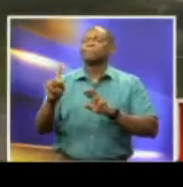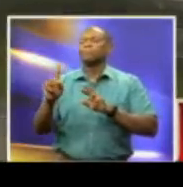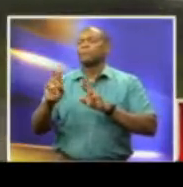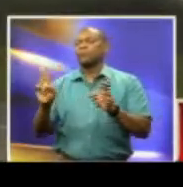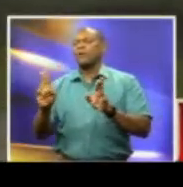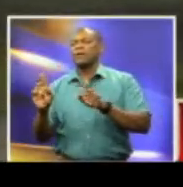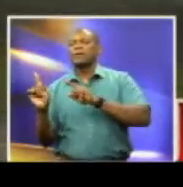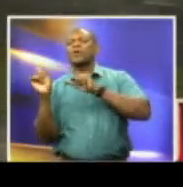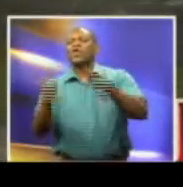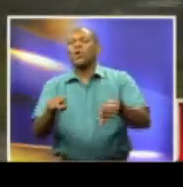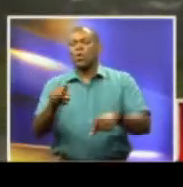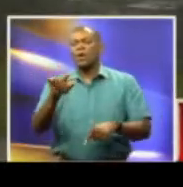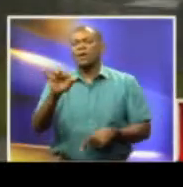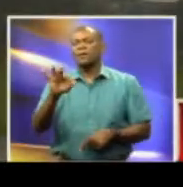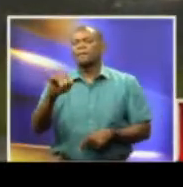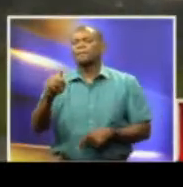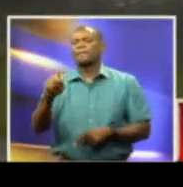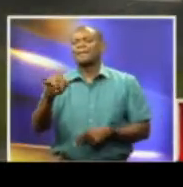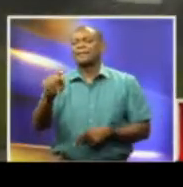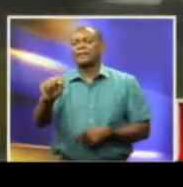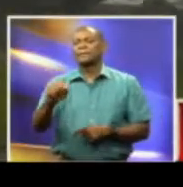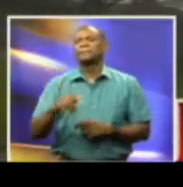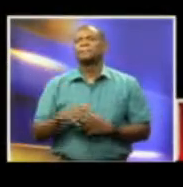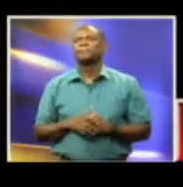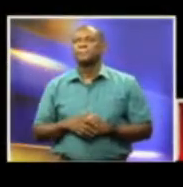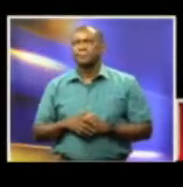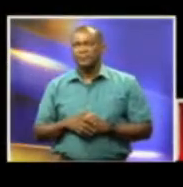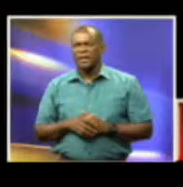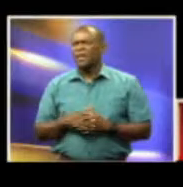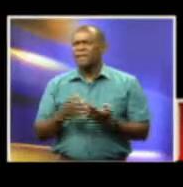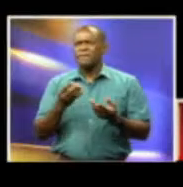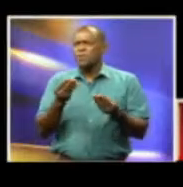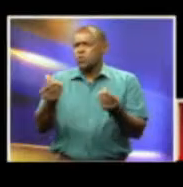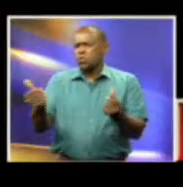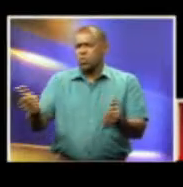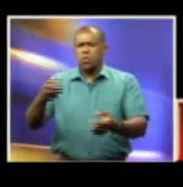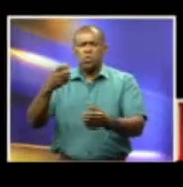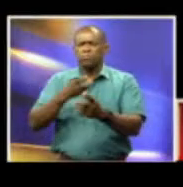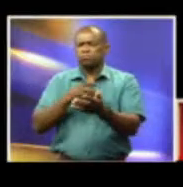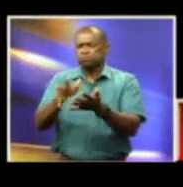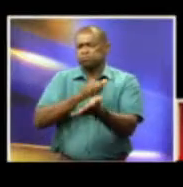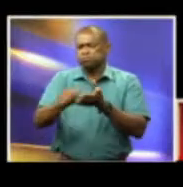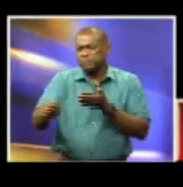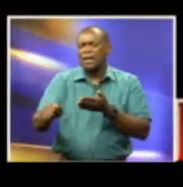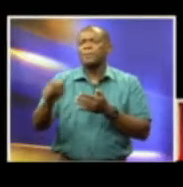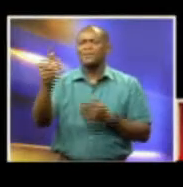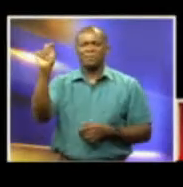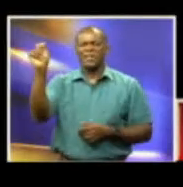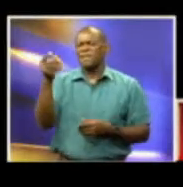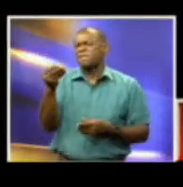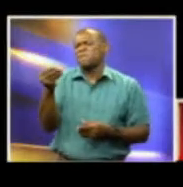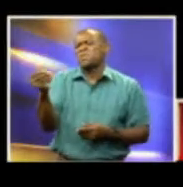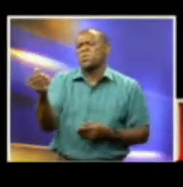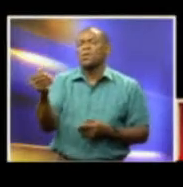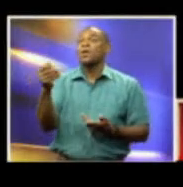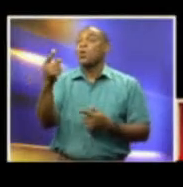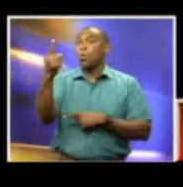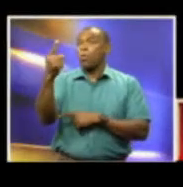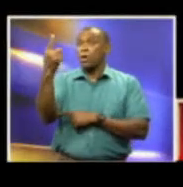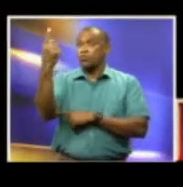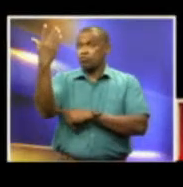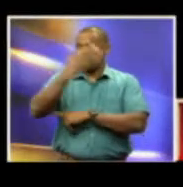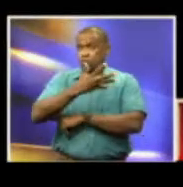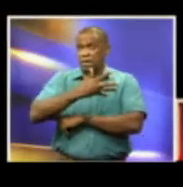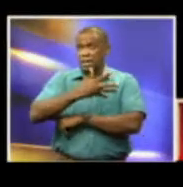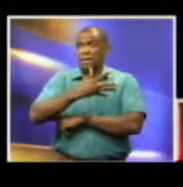Reports of minor damage in Tobago, a fallen tree on the Likato community center, and